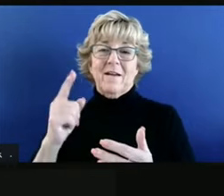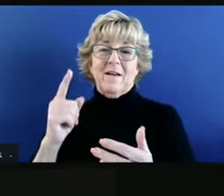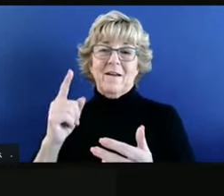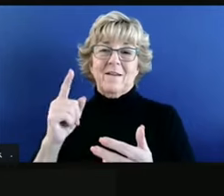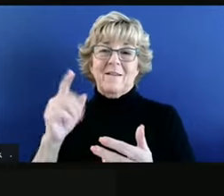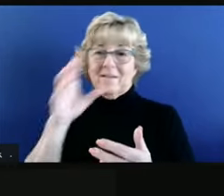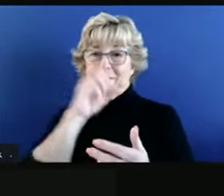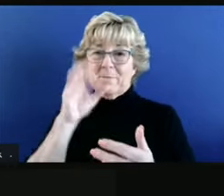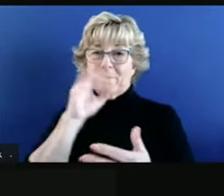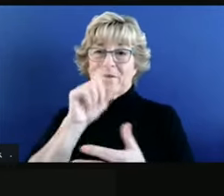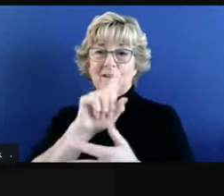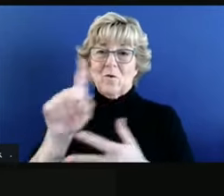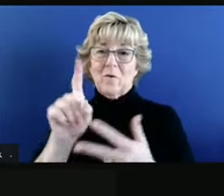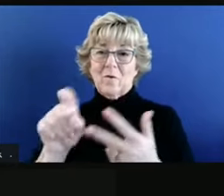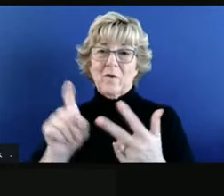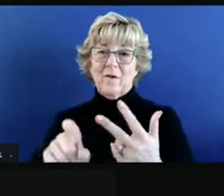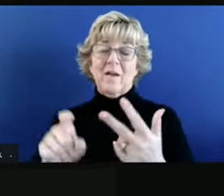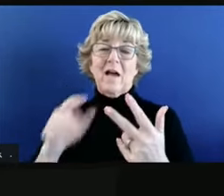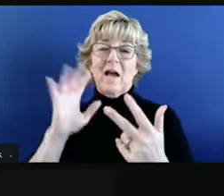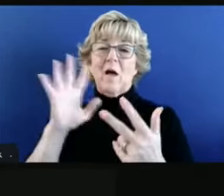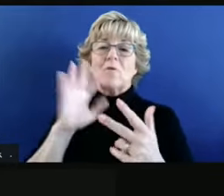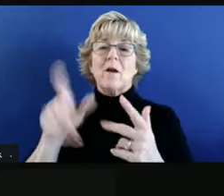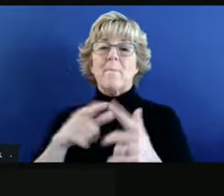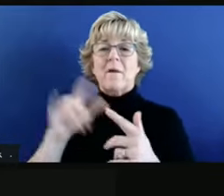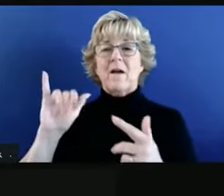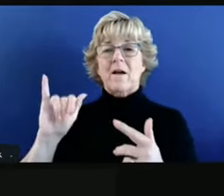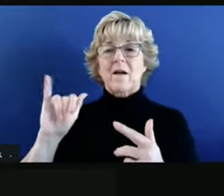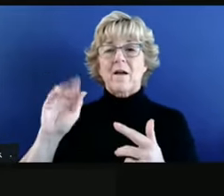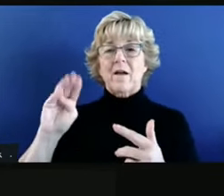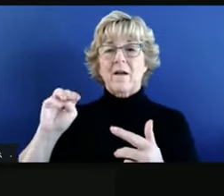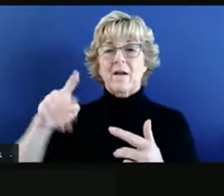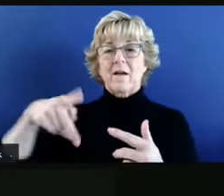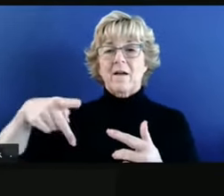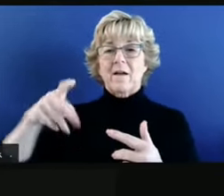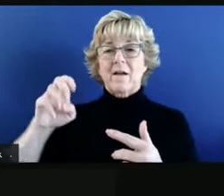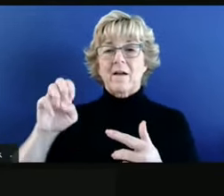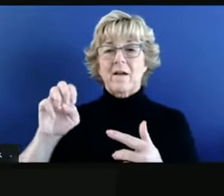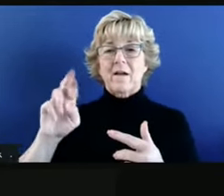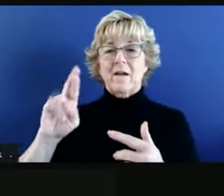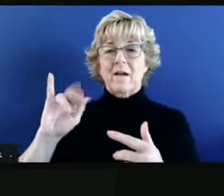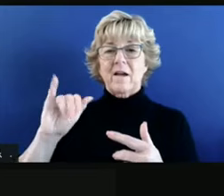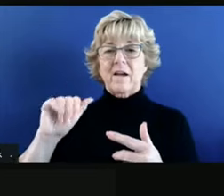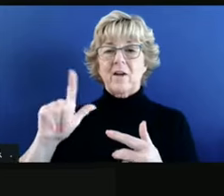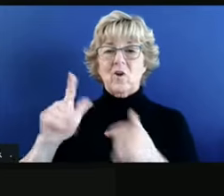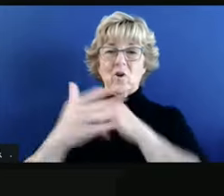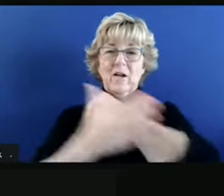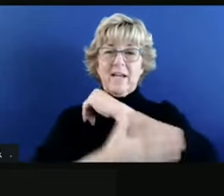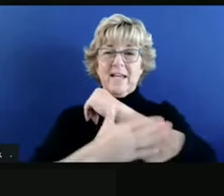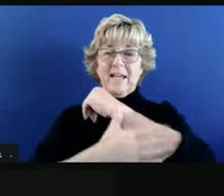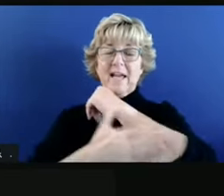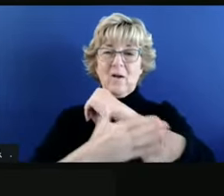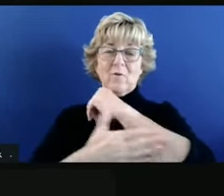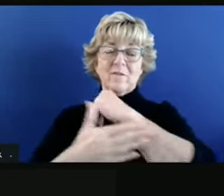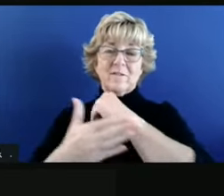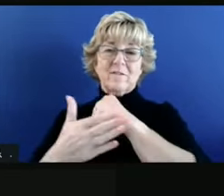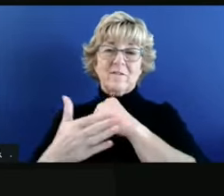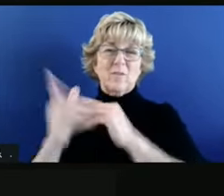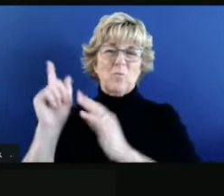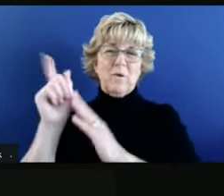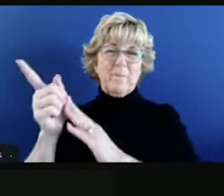one other about Imperial County in a minute. So thank you for reminding me of what I think was Angela Hart's other question.